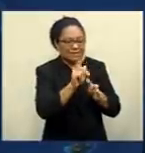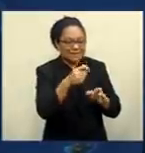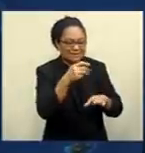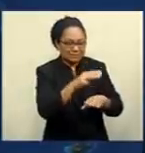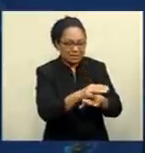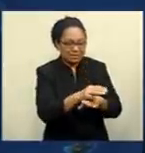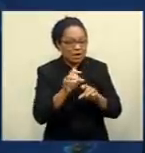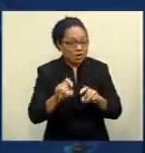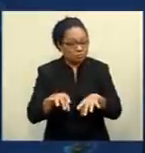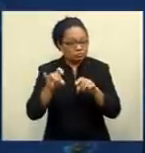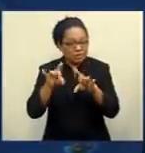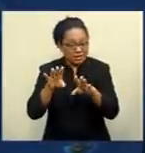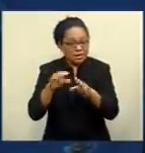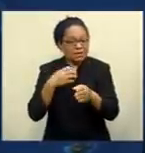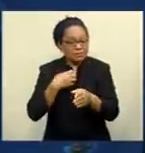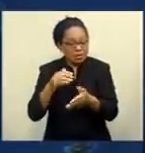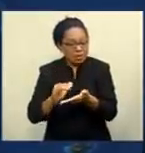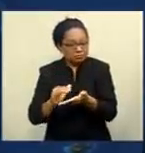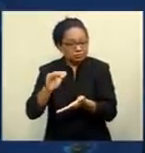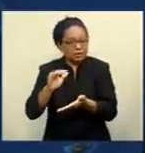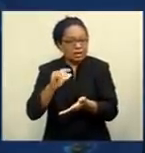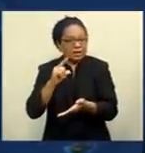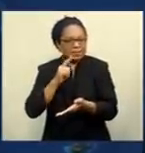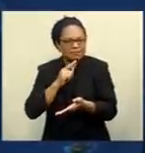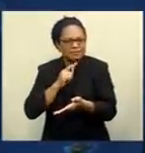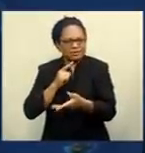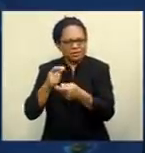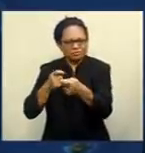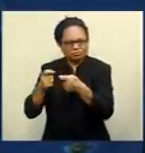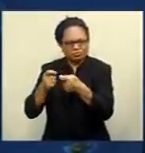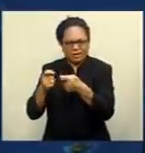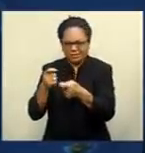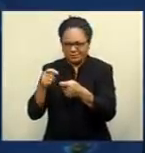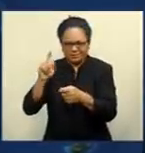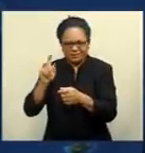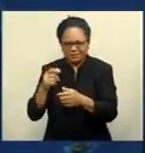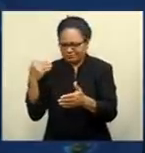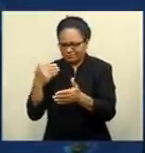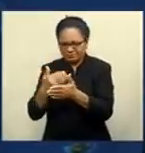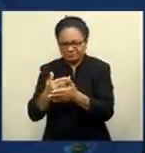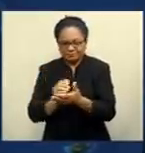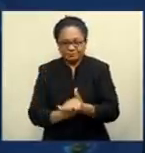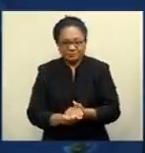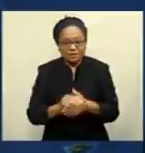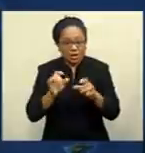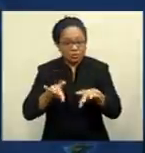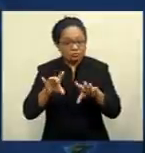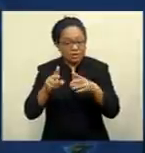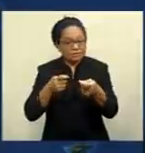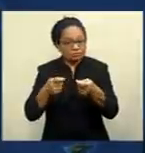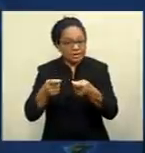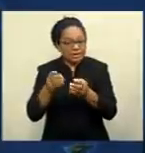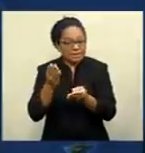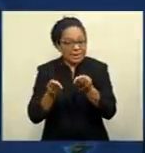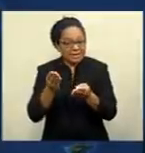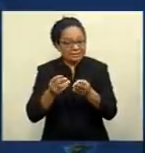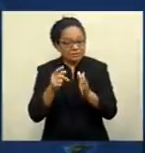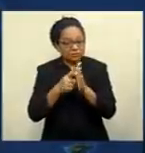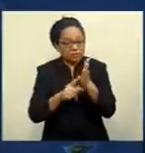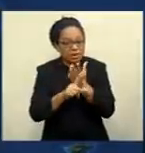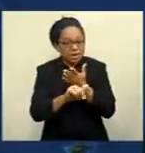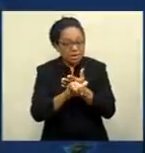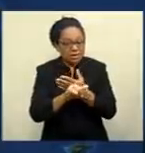while the Aussie dollar got further boosts from their upbeat trade figures during the day. Australia's trade balance for July came in a $12